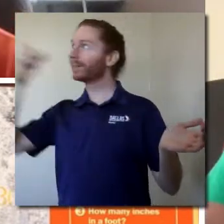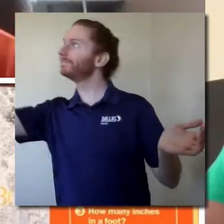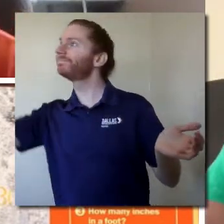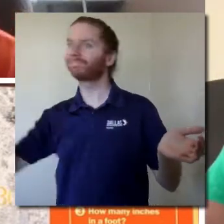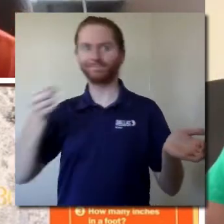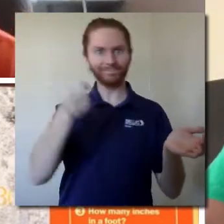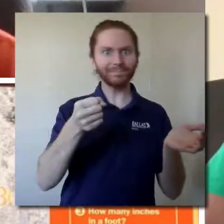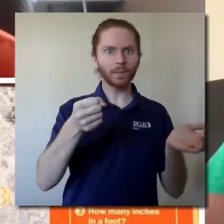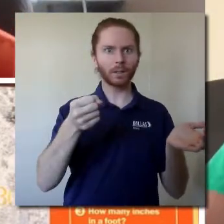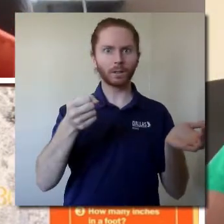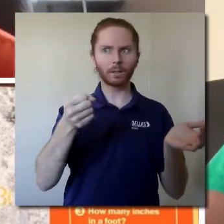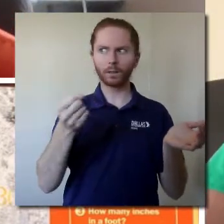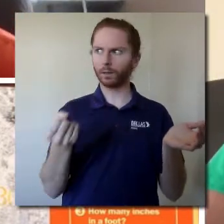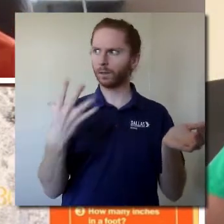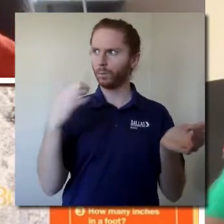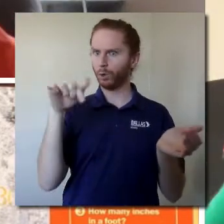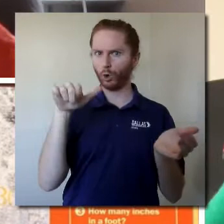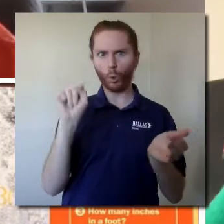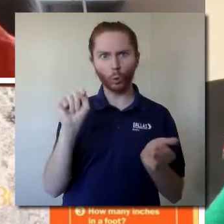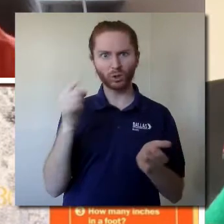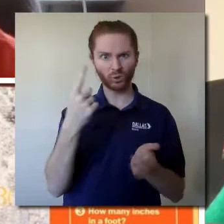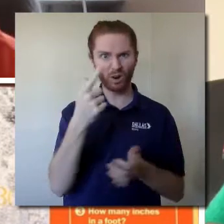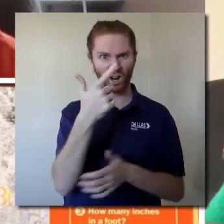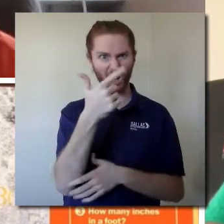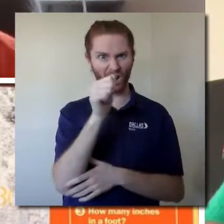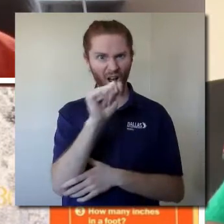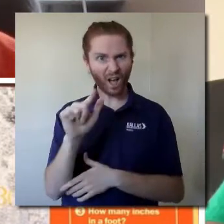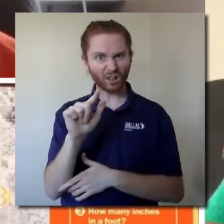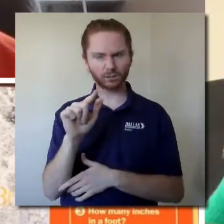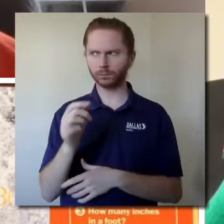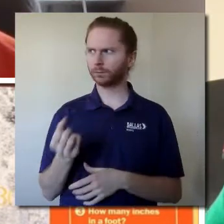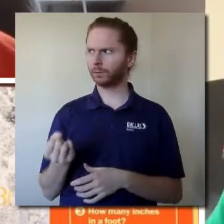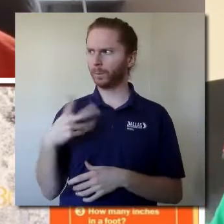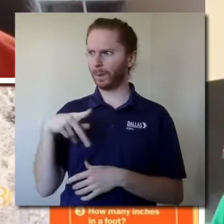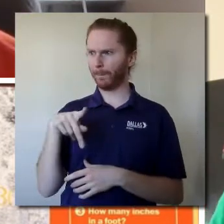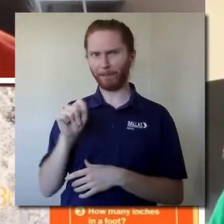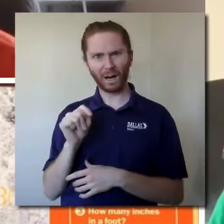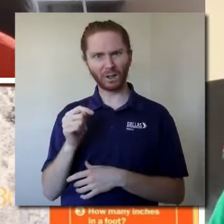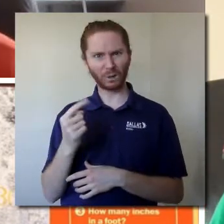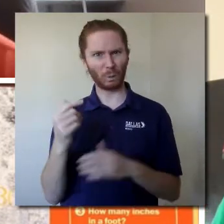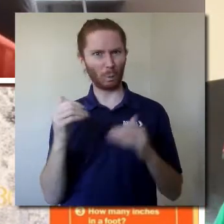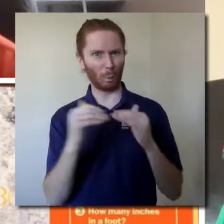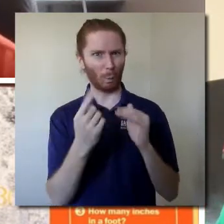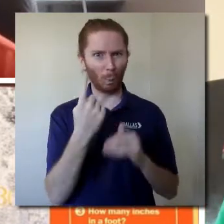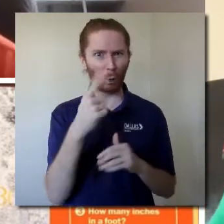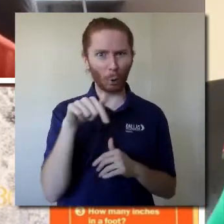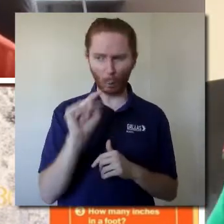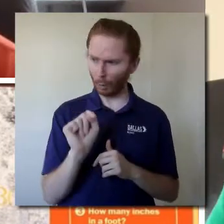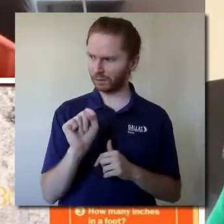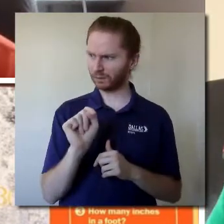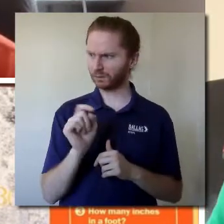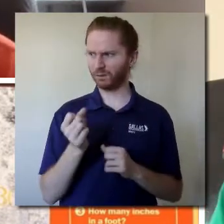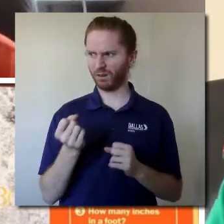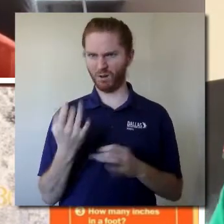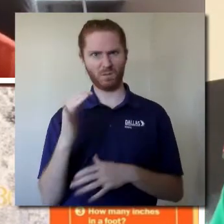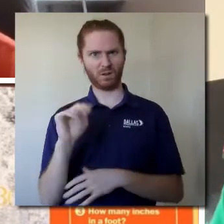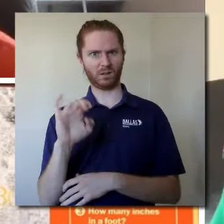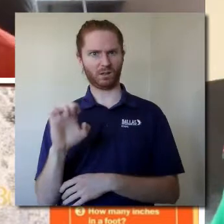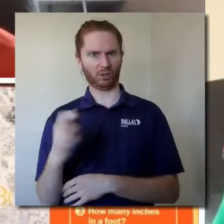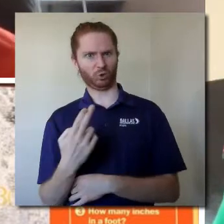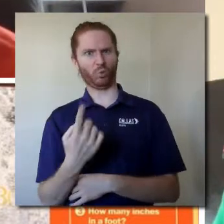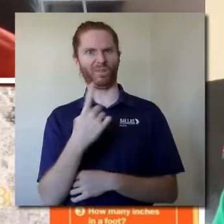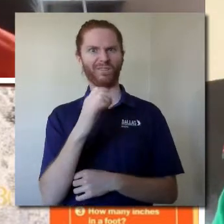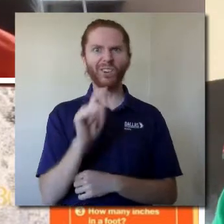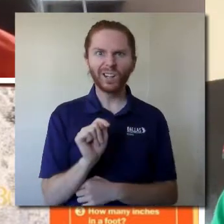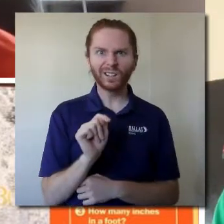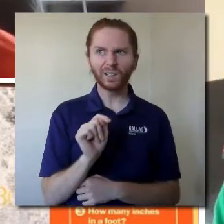quarts in a gallon? How many pints in a quart? How many inches in a foot? How